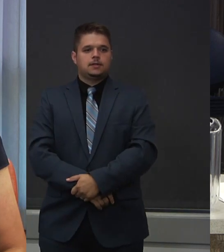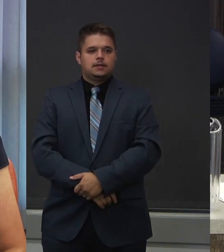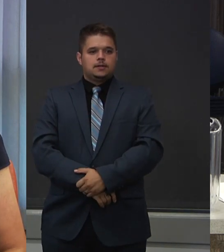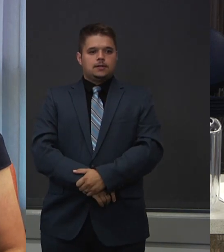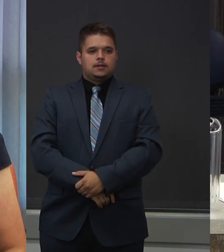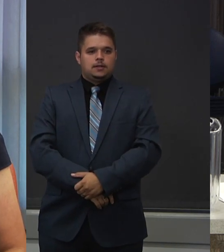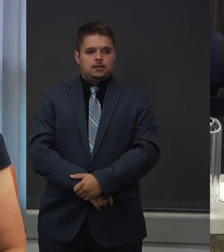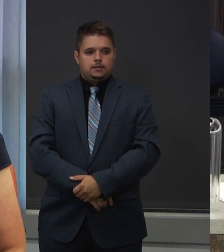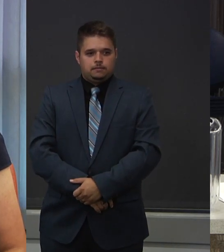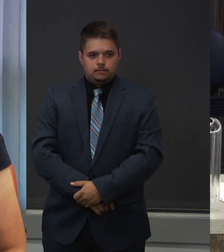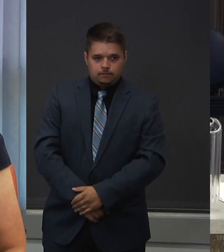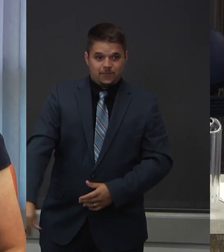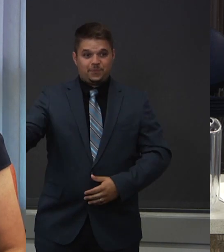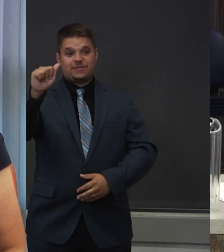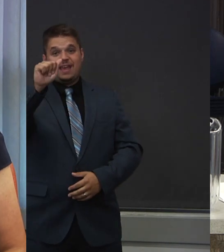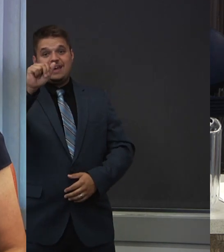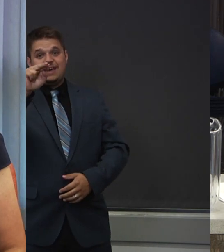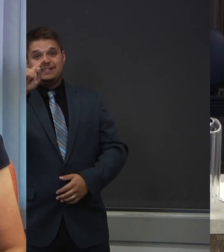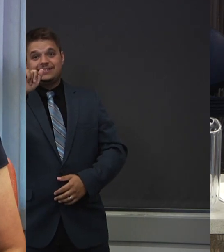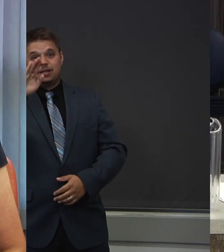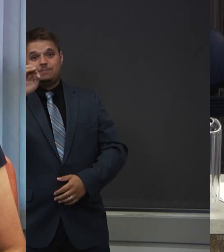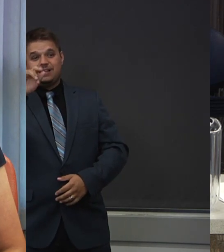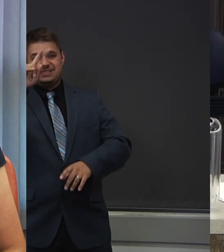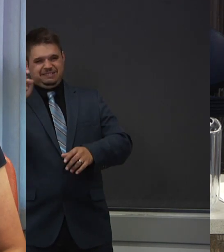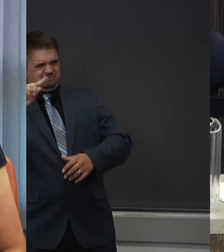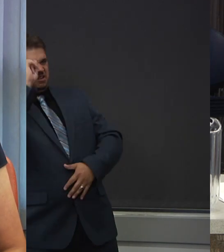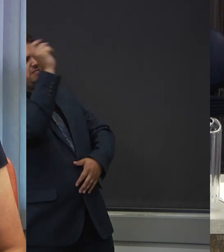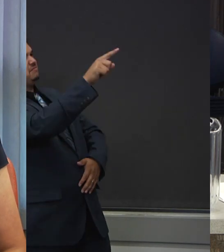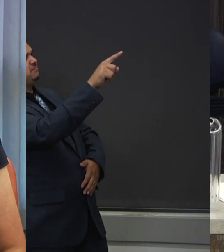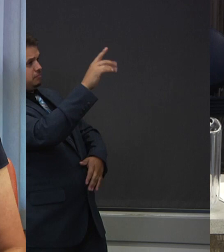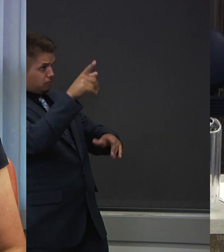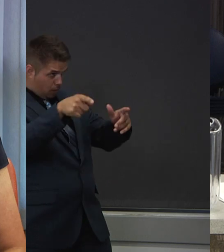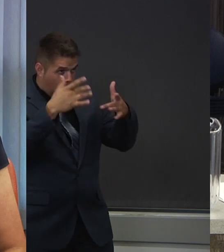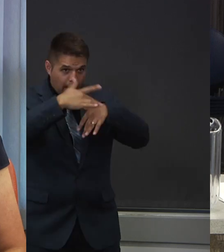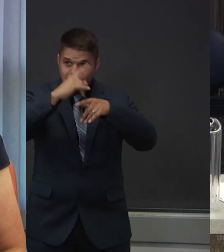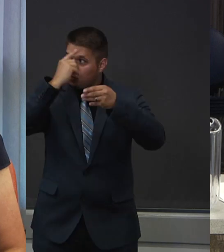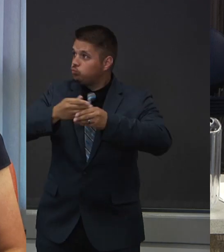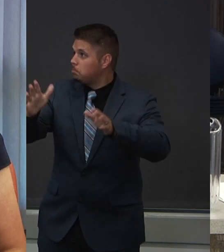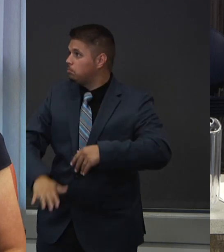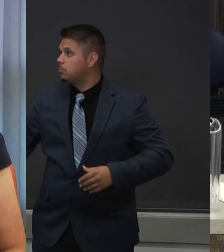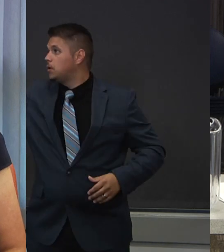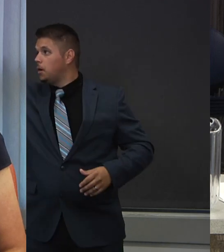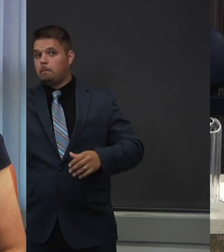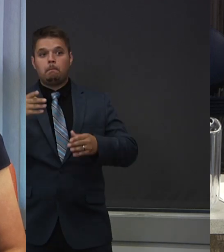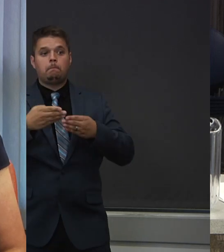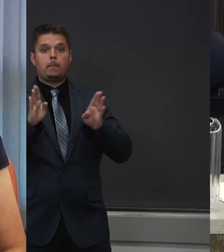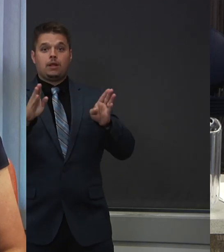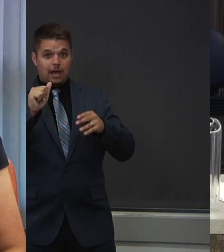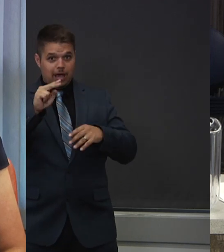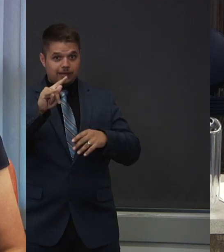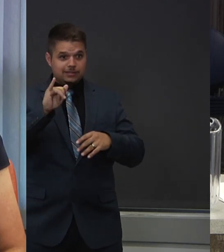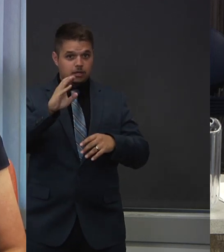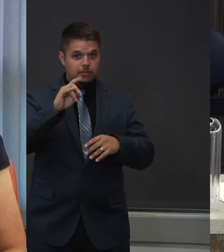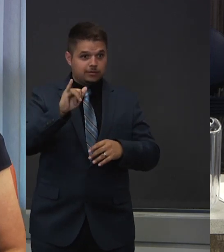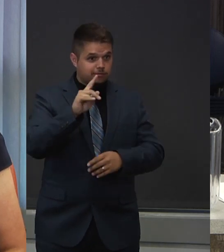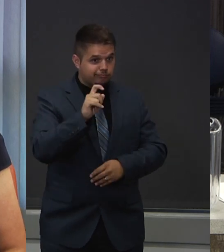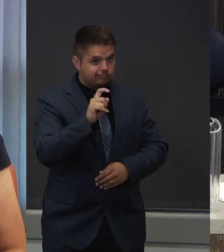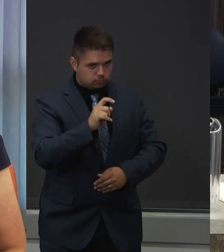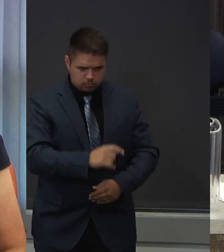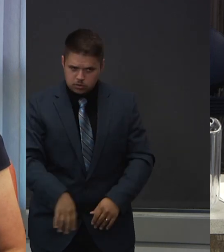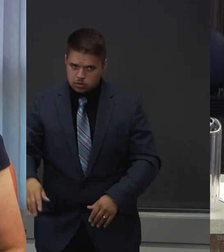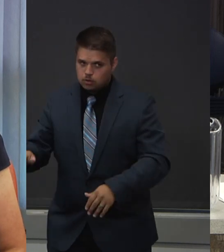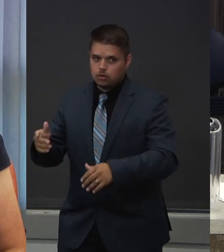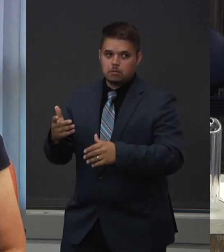be widely available? That's a good question. There are actually a lot of clinics that are now offering antibody